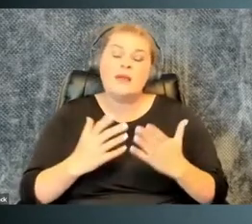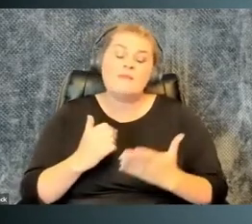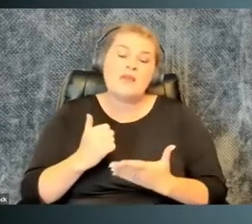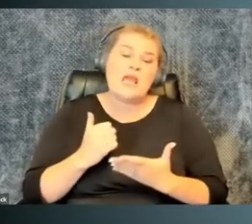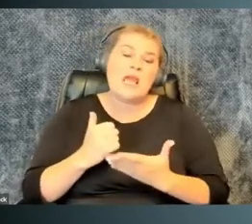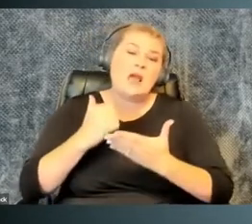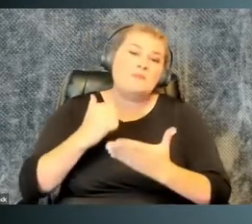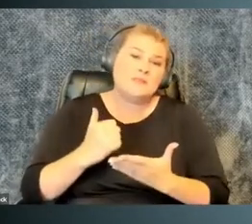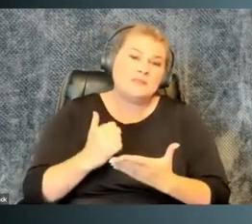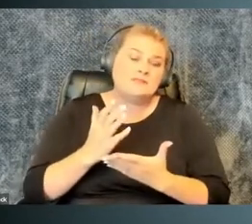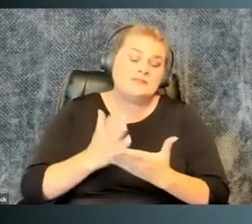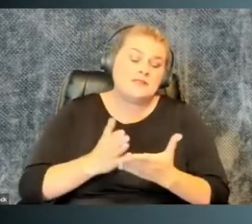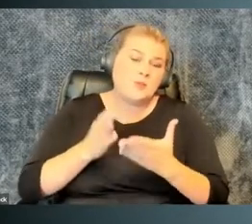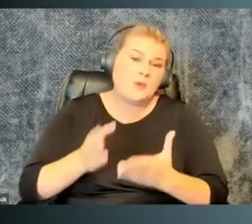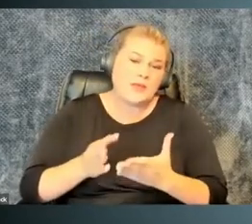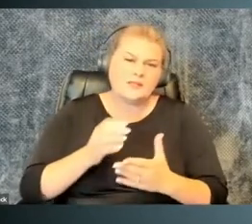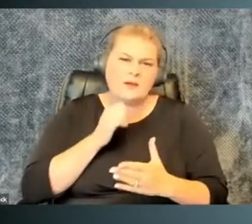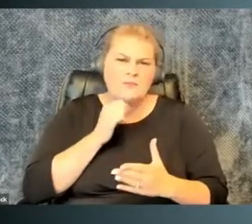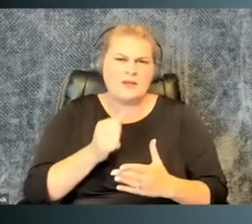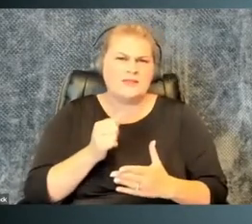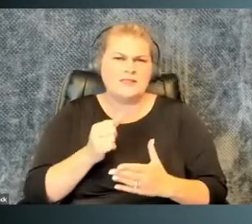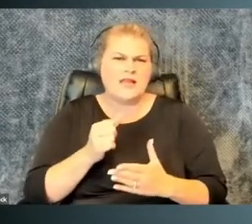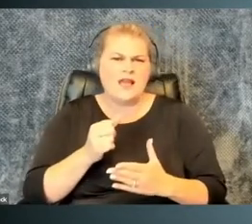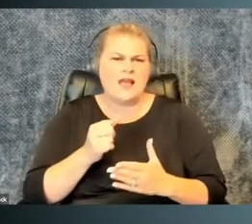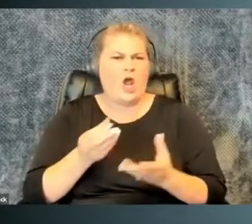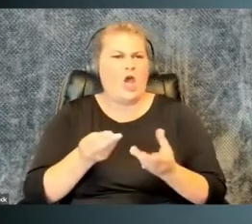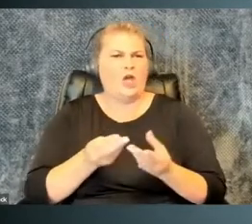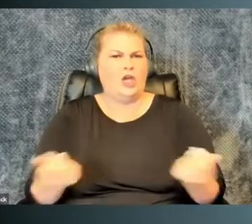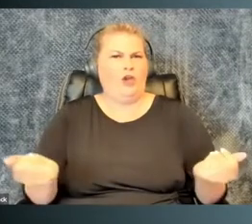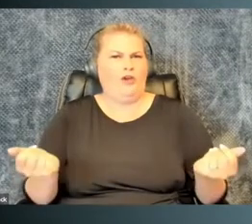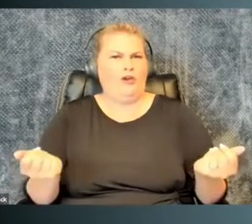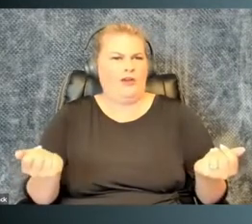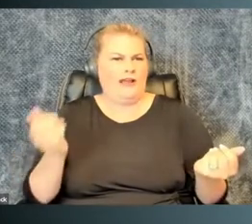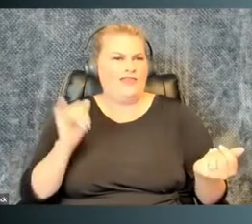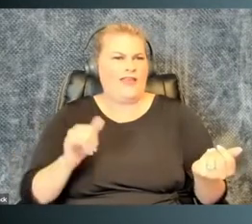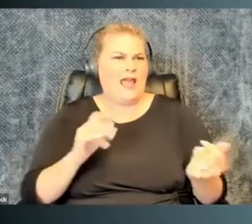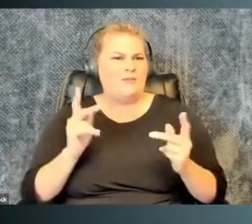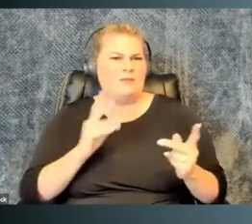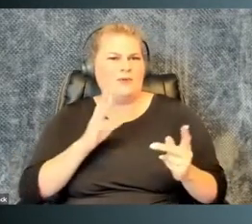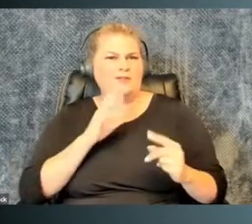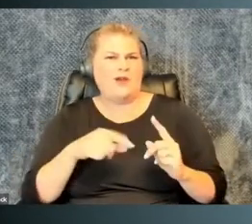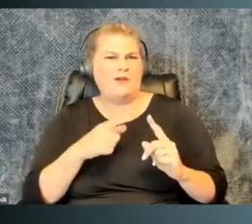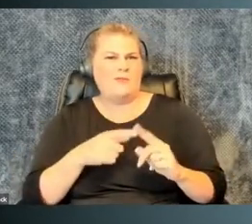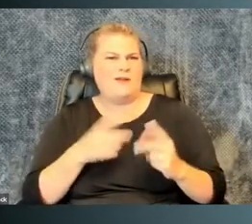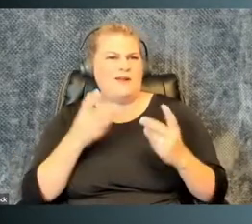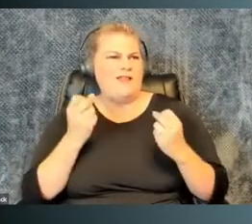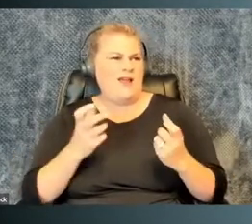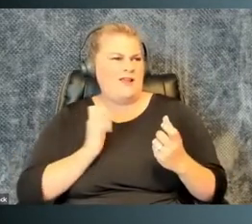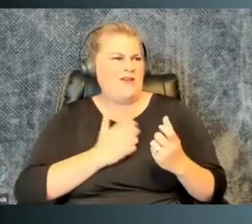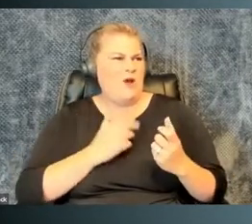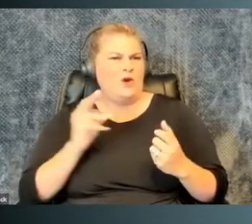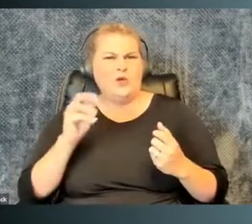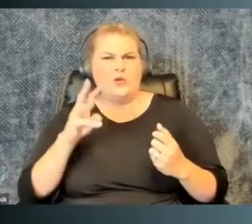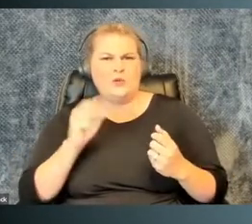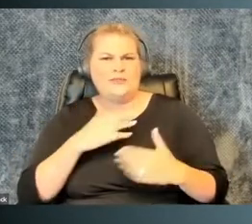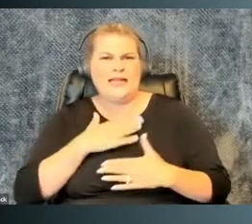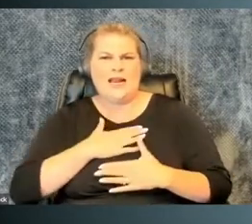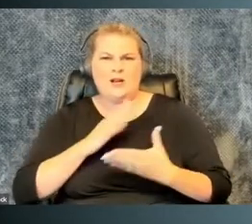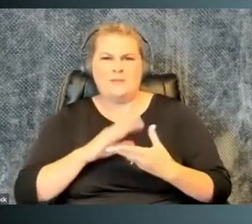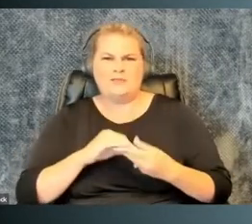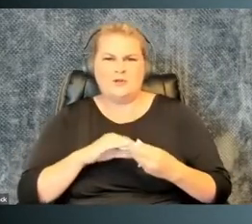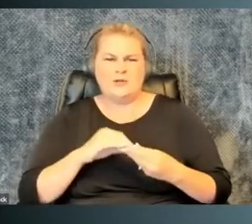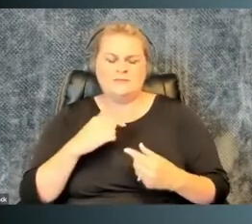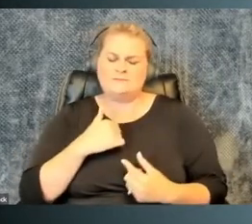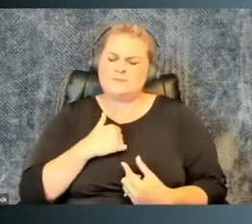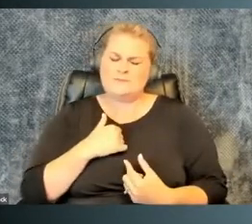It might be something that helps in some aspects, but it's not the sort of cure-all that it's pictured as in a lot of our